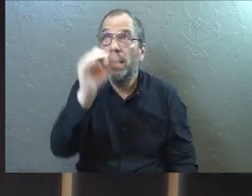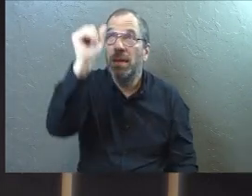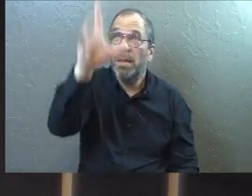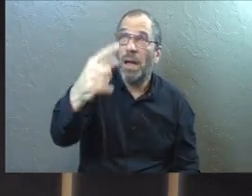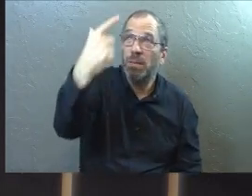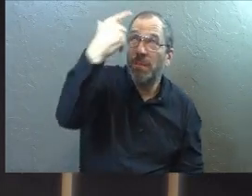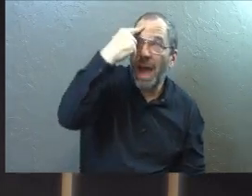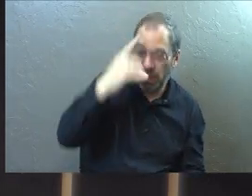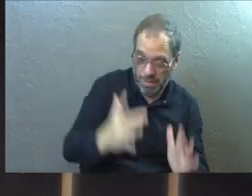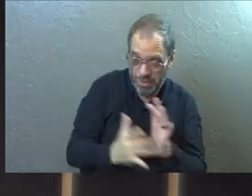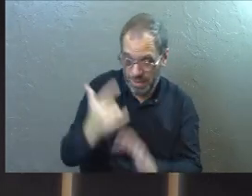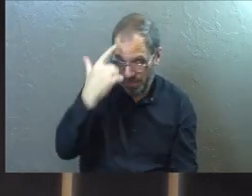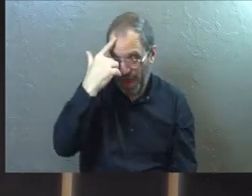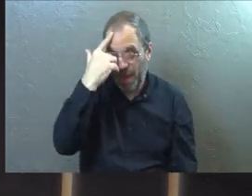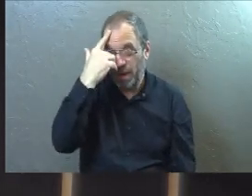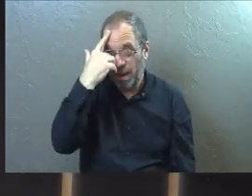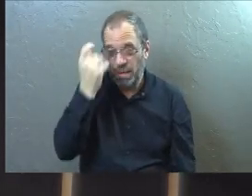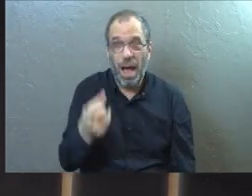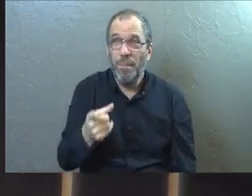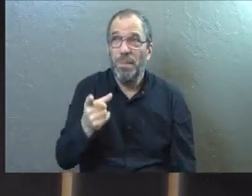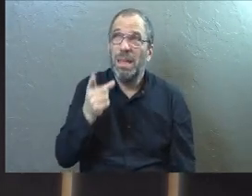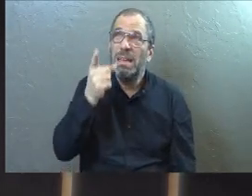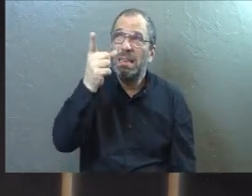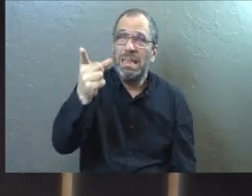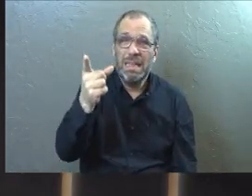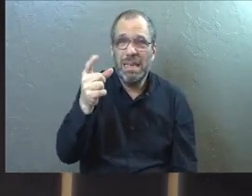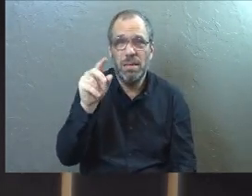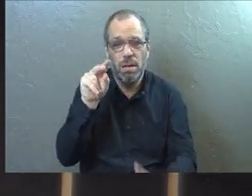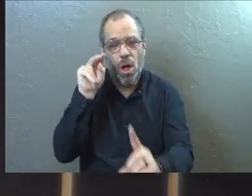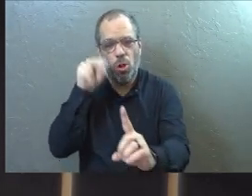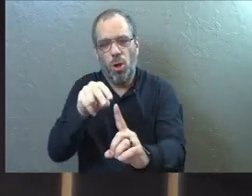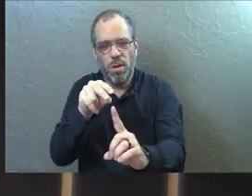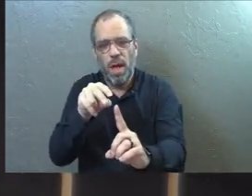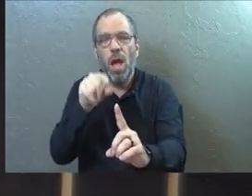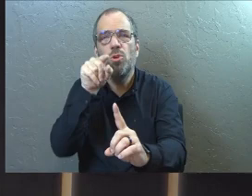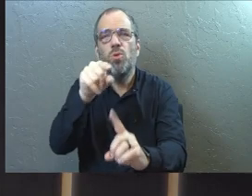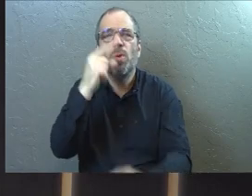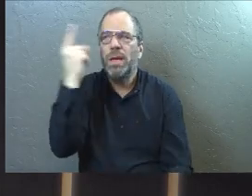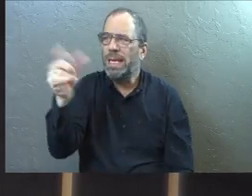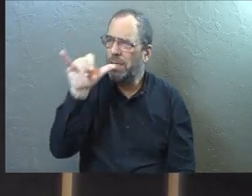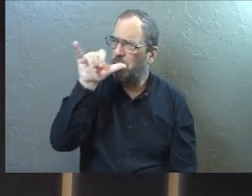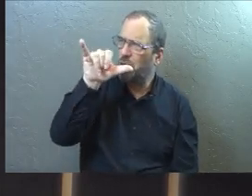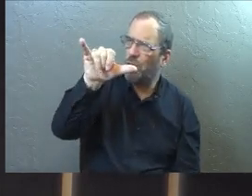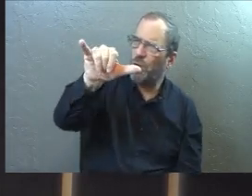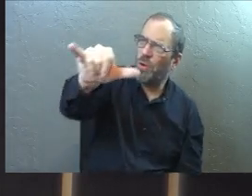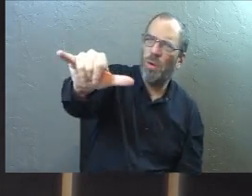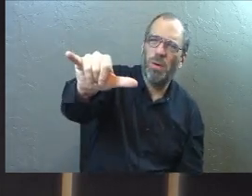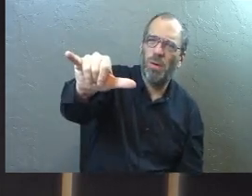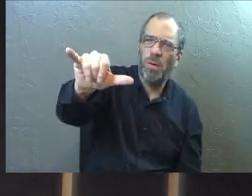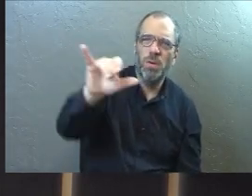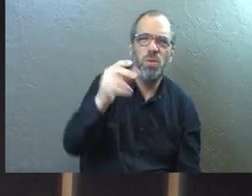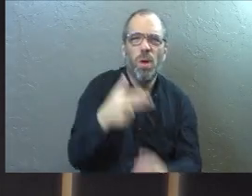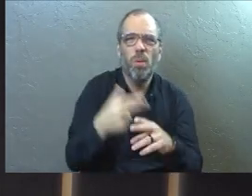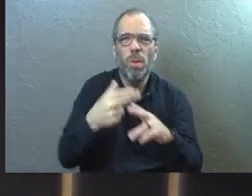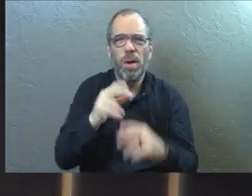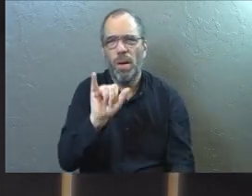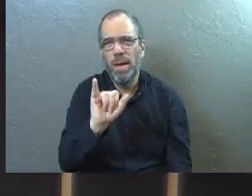God's mind, in Jesus's mind, realize he's constantly looking at you as an eternal being. You are immortal.